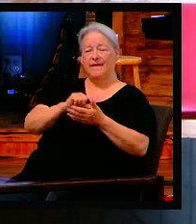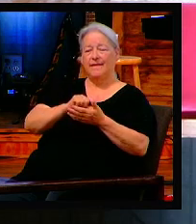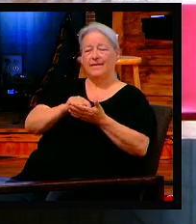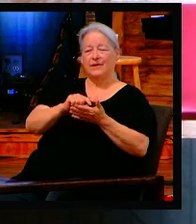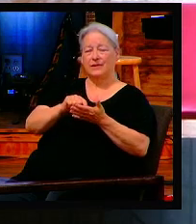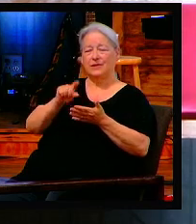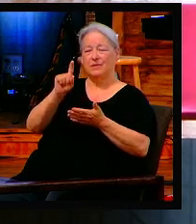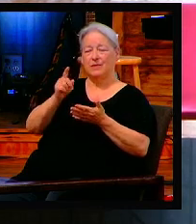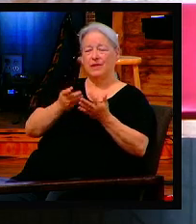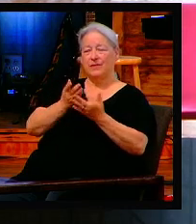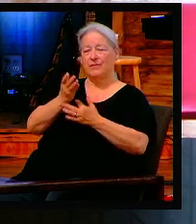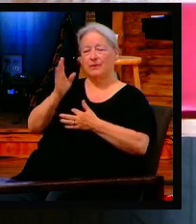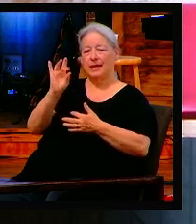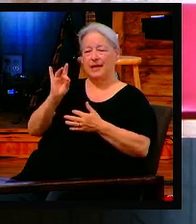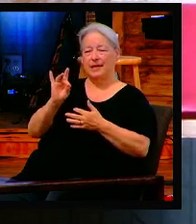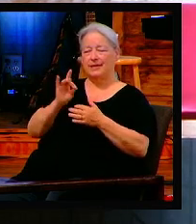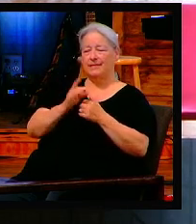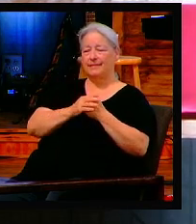delegation.